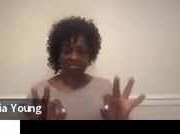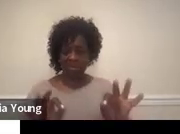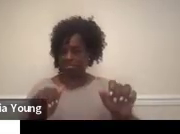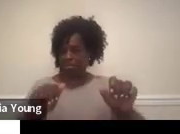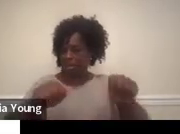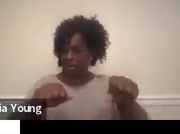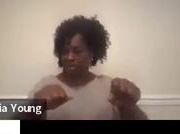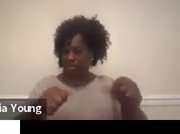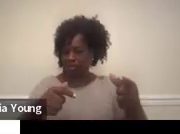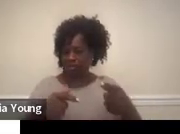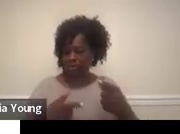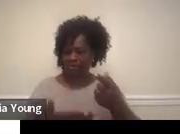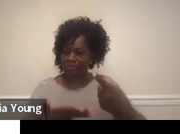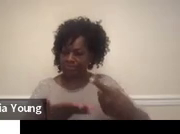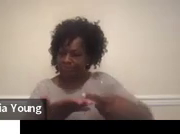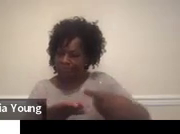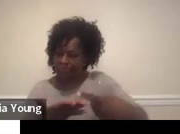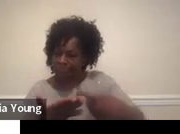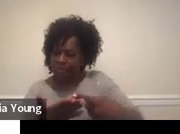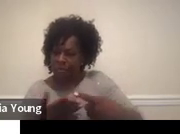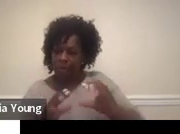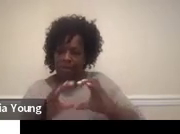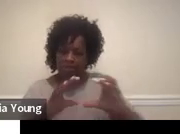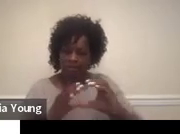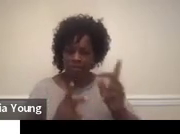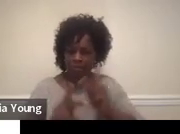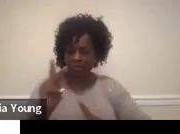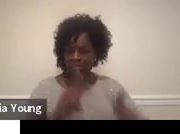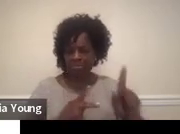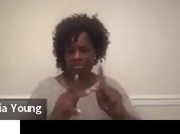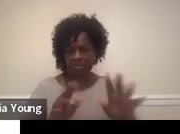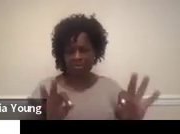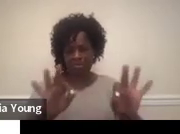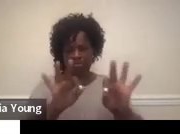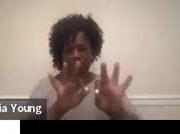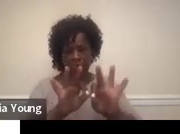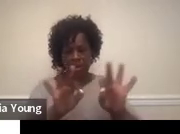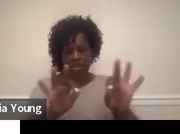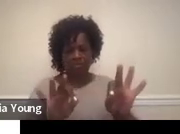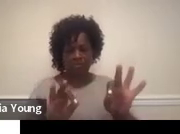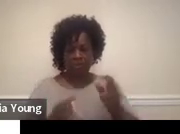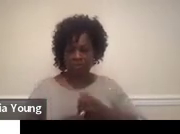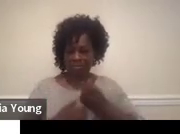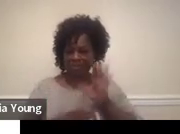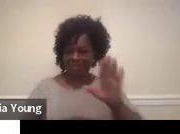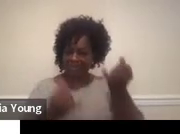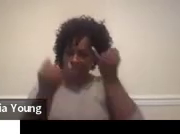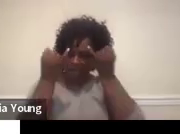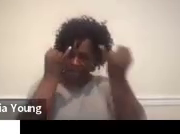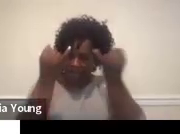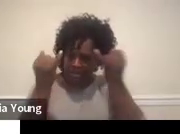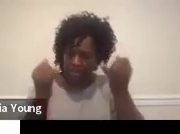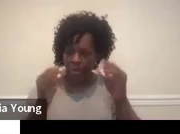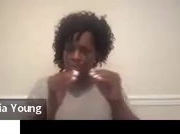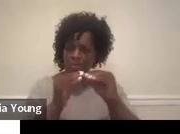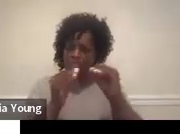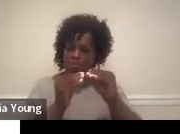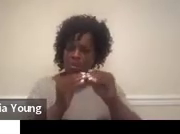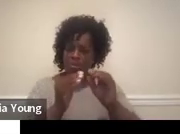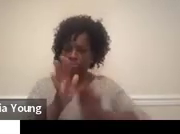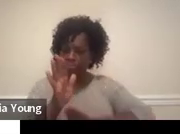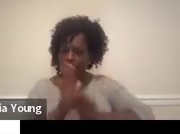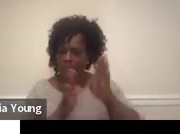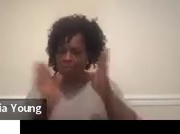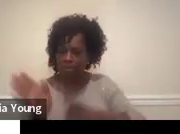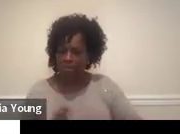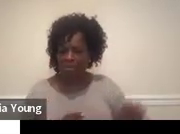to have a conversation with people and express his ideas will help him be more prepared and be more